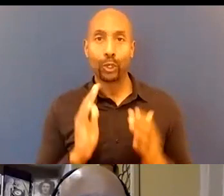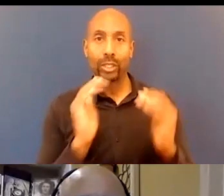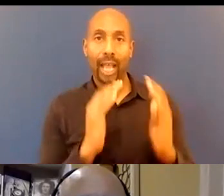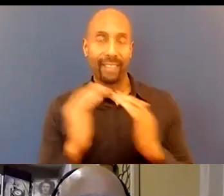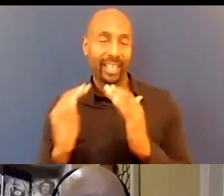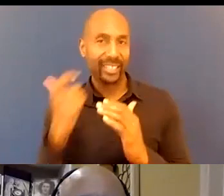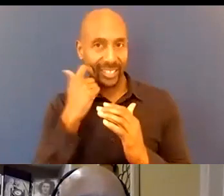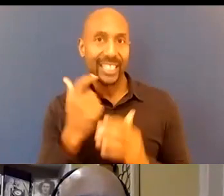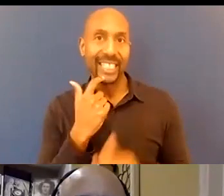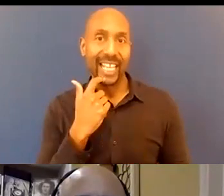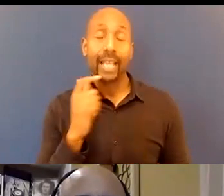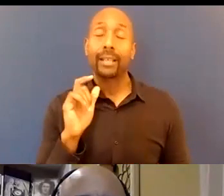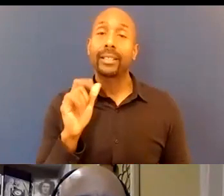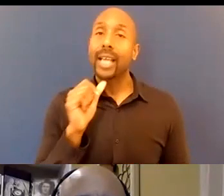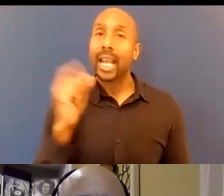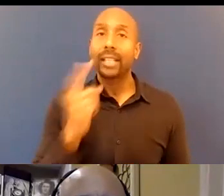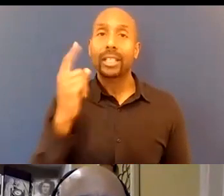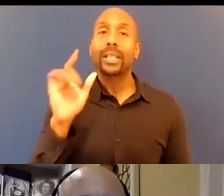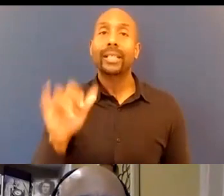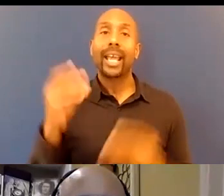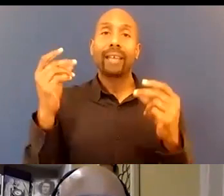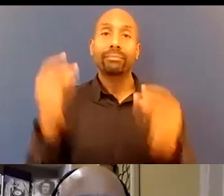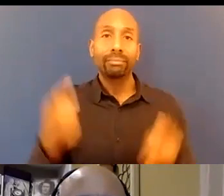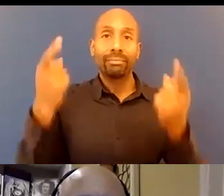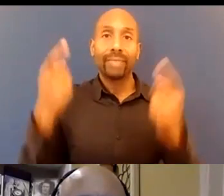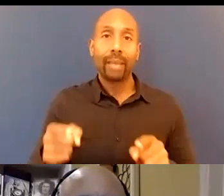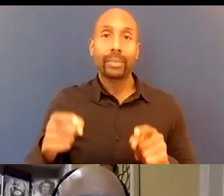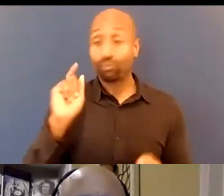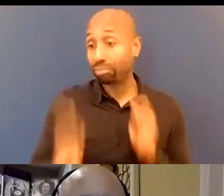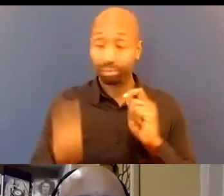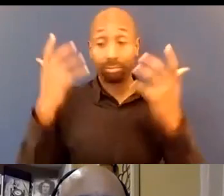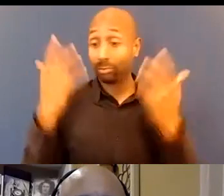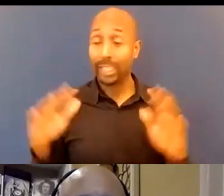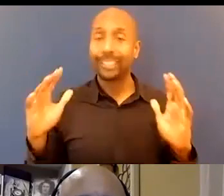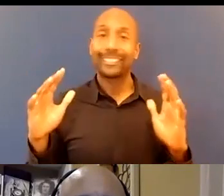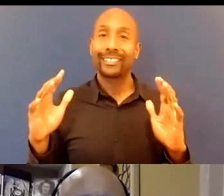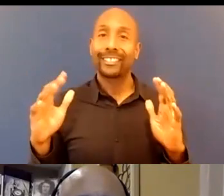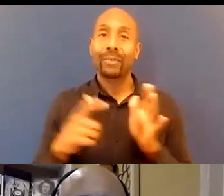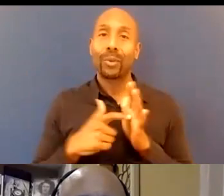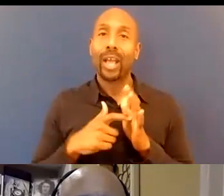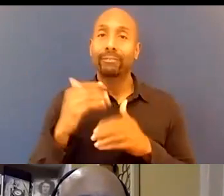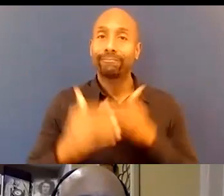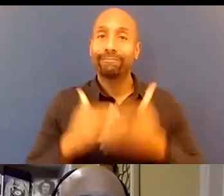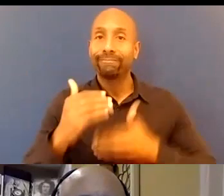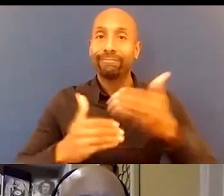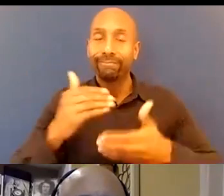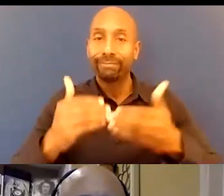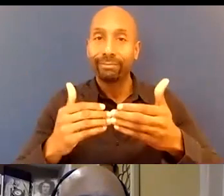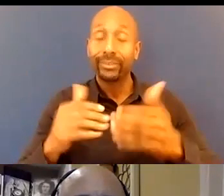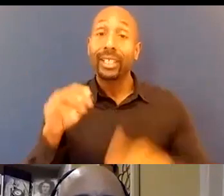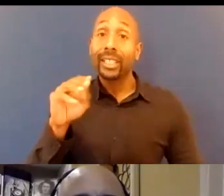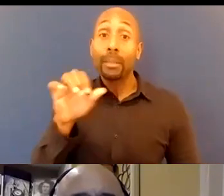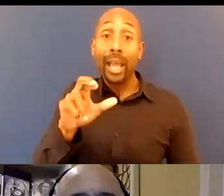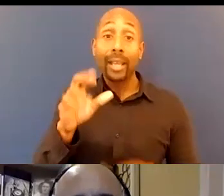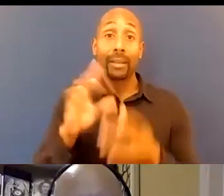it's something that we get over time and one of the things that the mayor mentioned about psychological